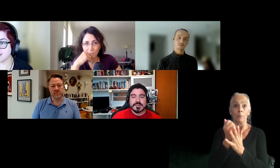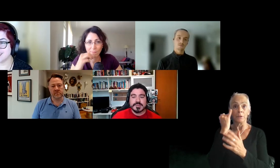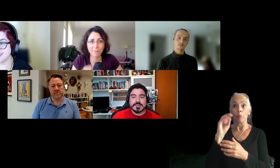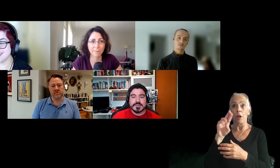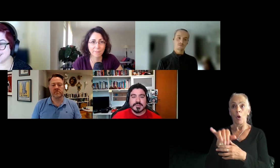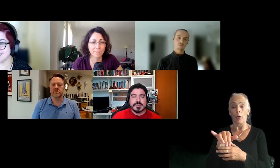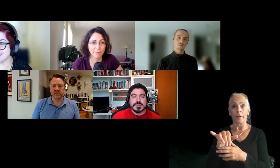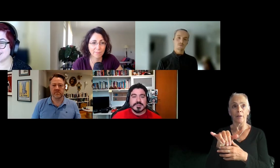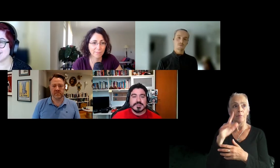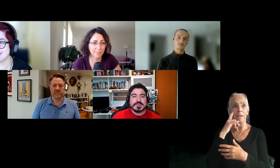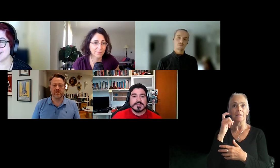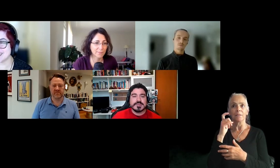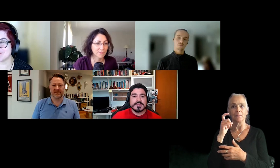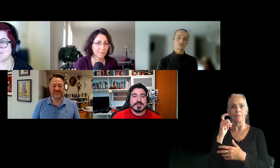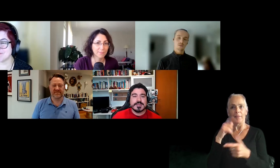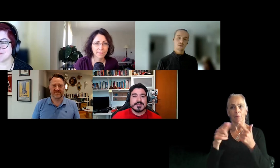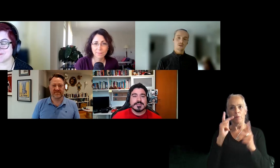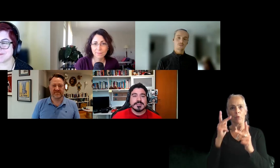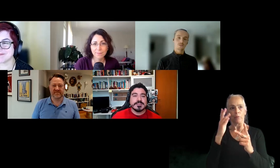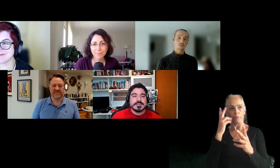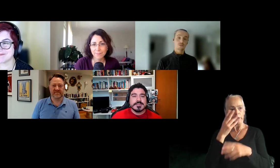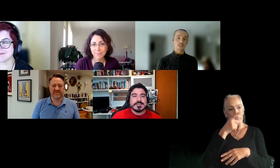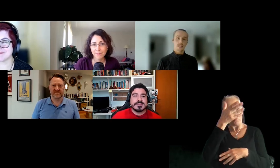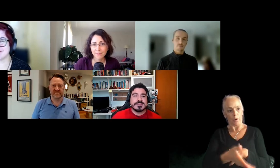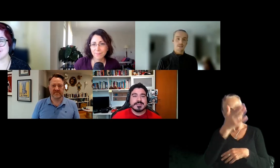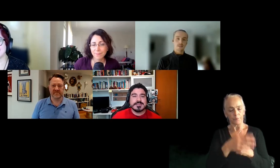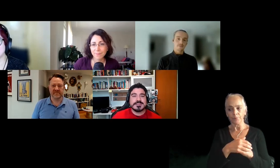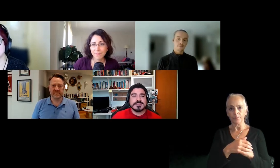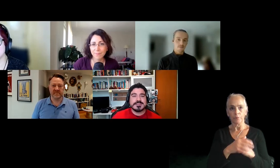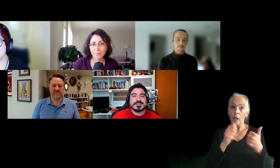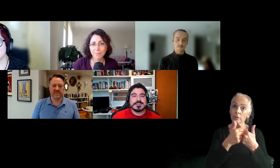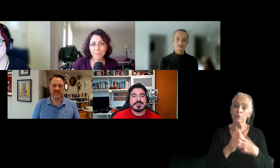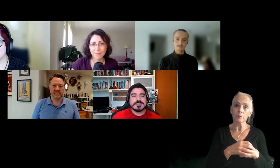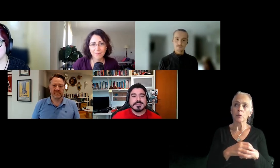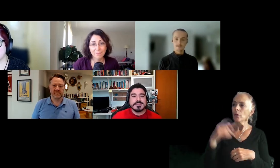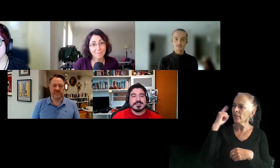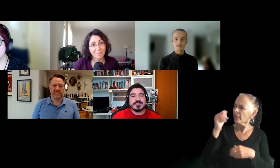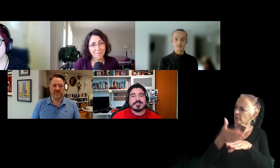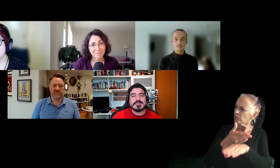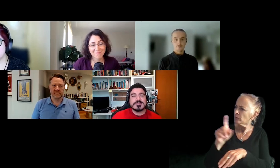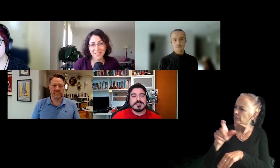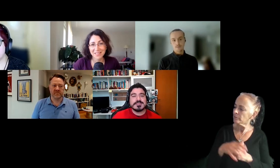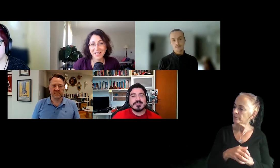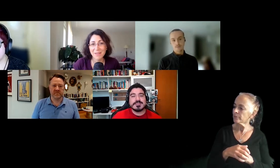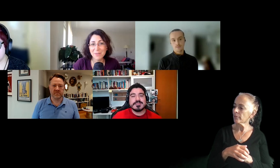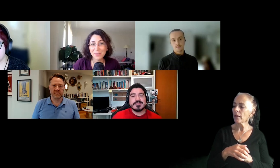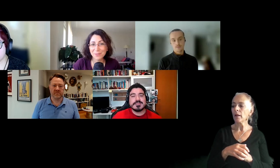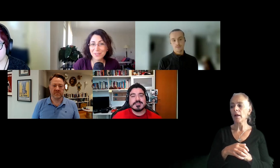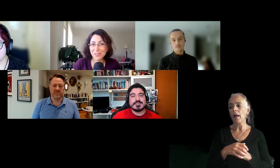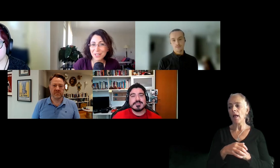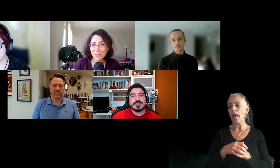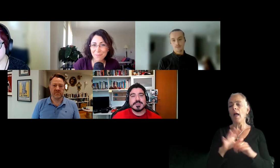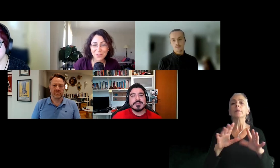challenge. It is a challenge. Do you think it's getting better? I think there is a